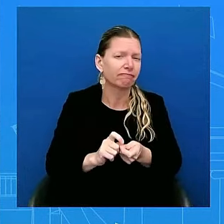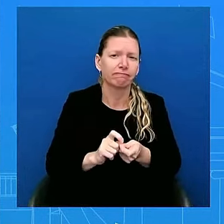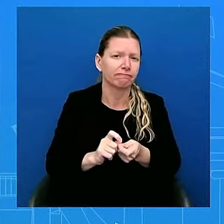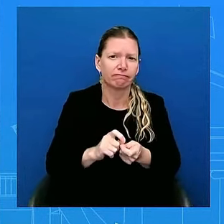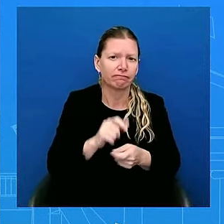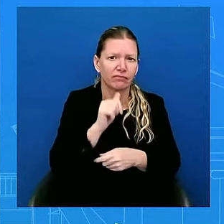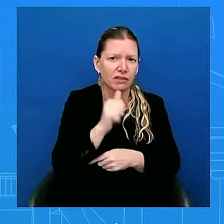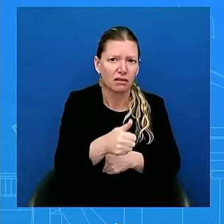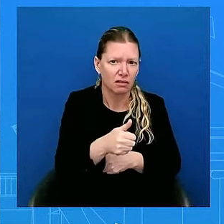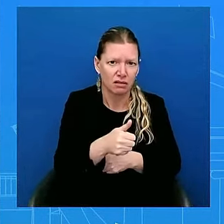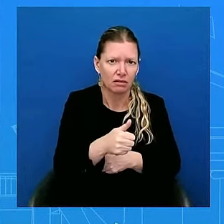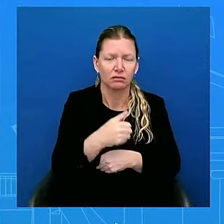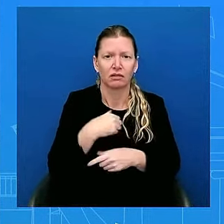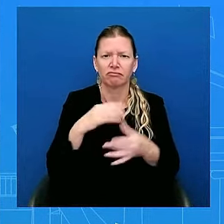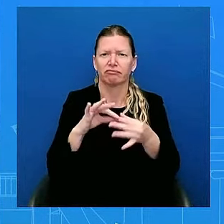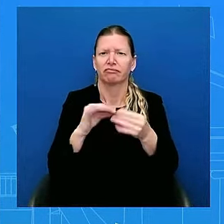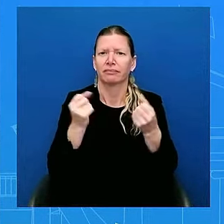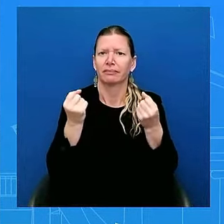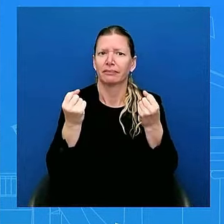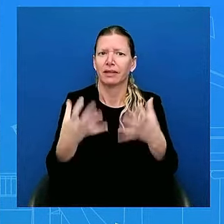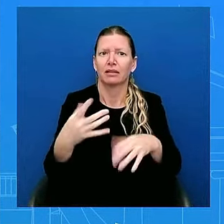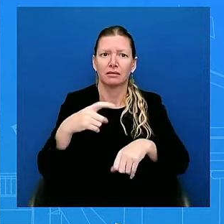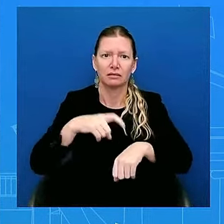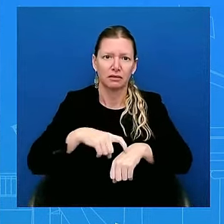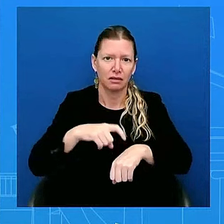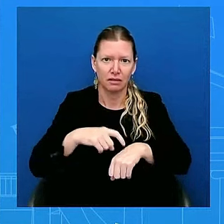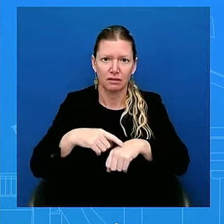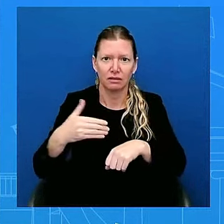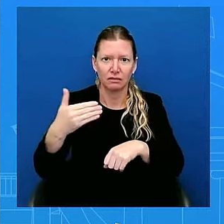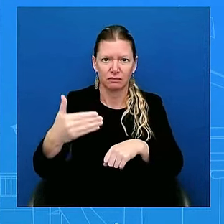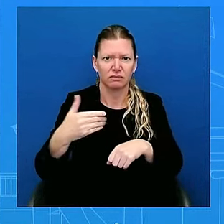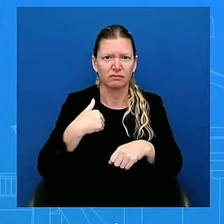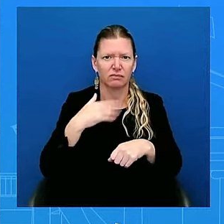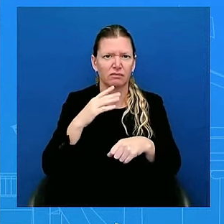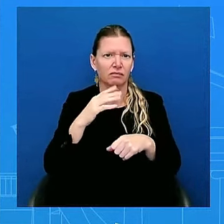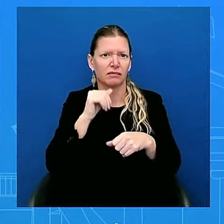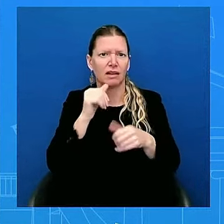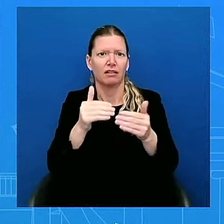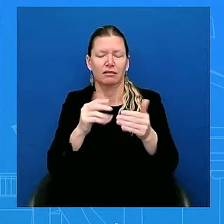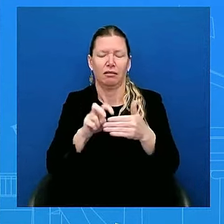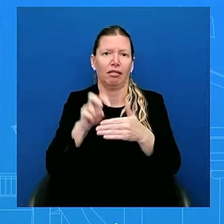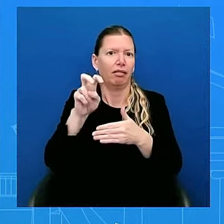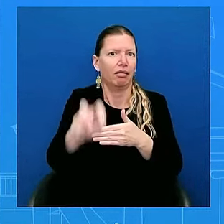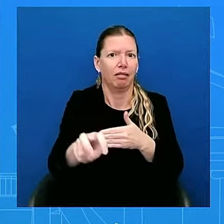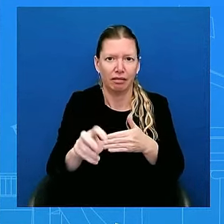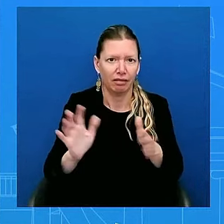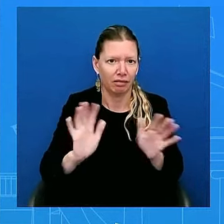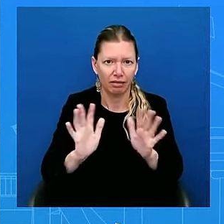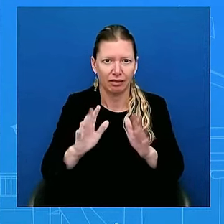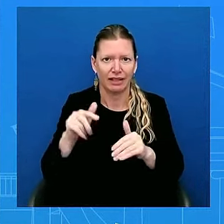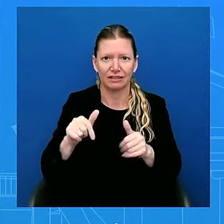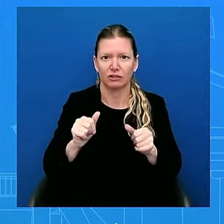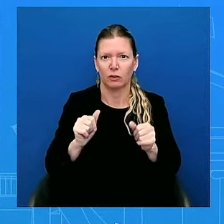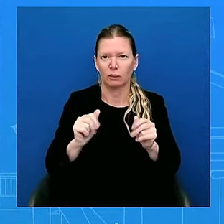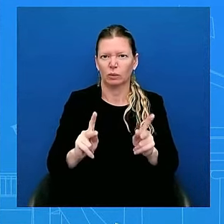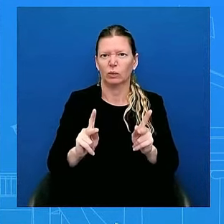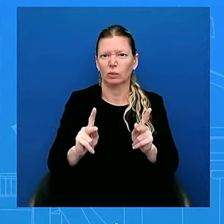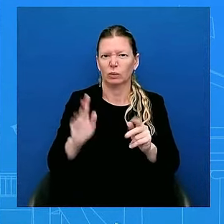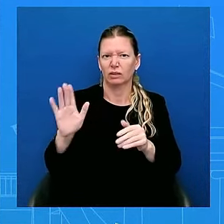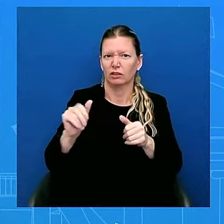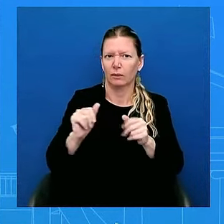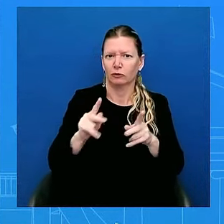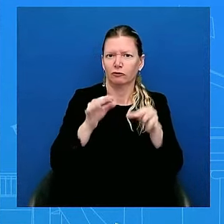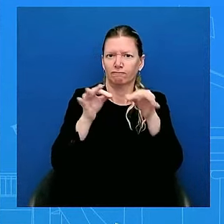ahead of the President. This is his opportunity, his opportunity to explain that decision and